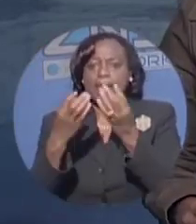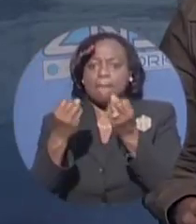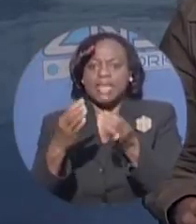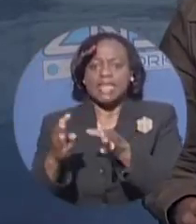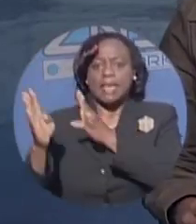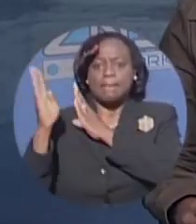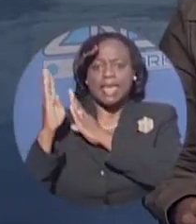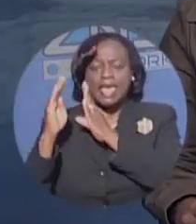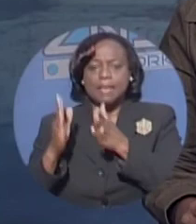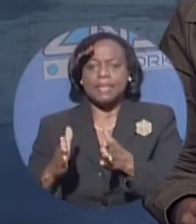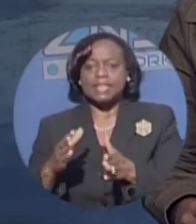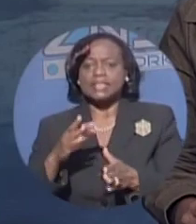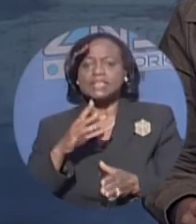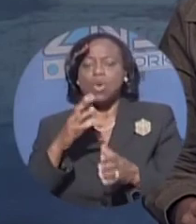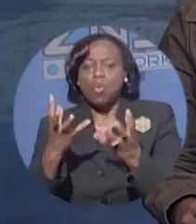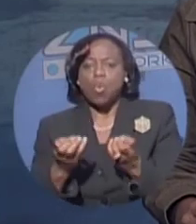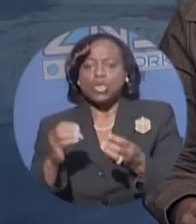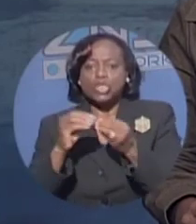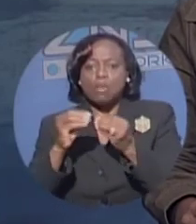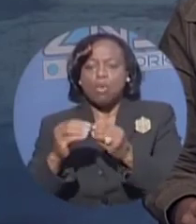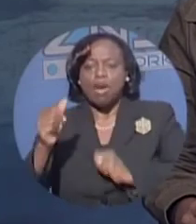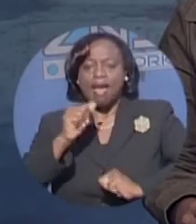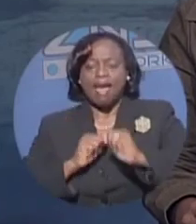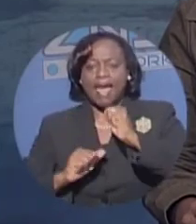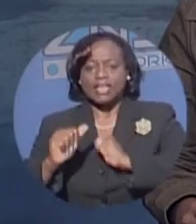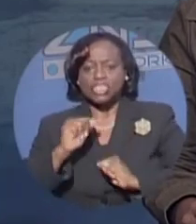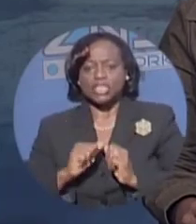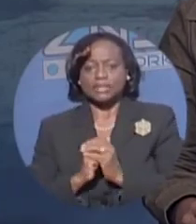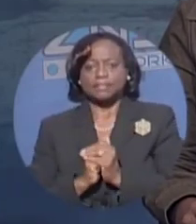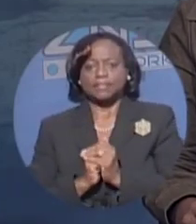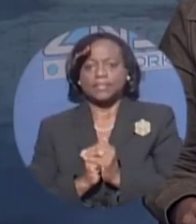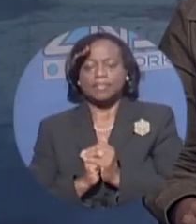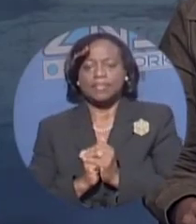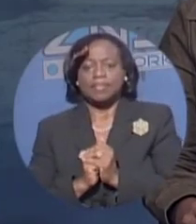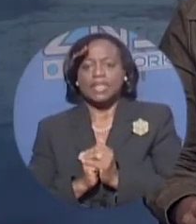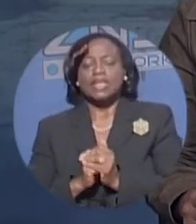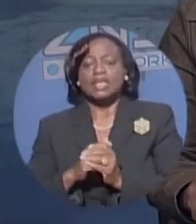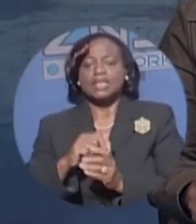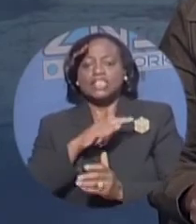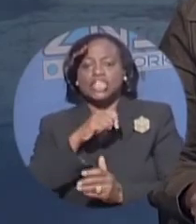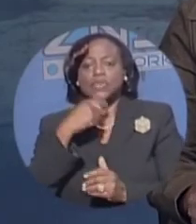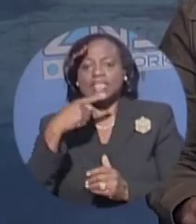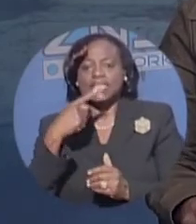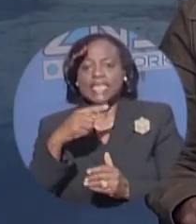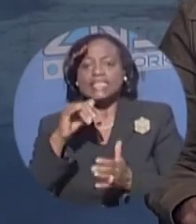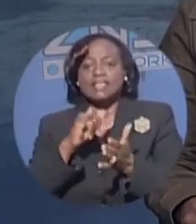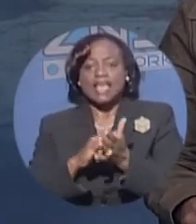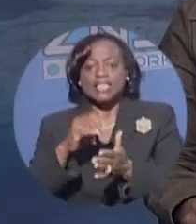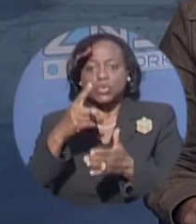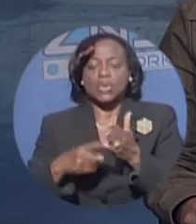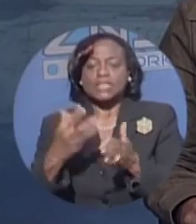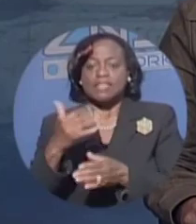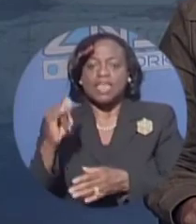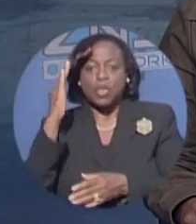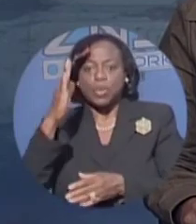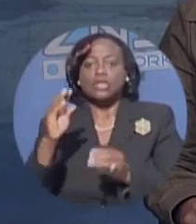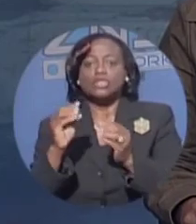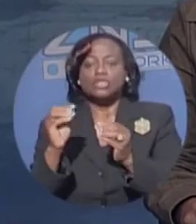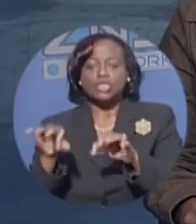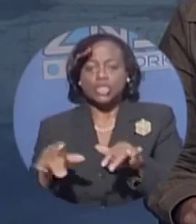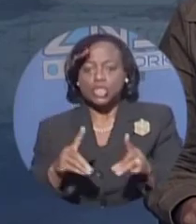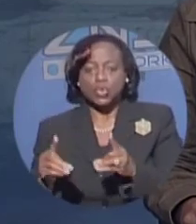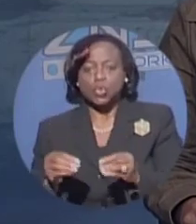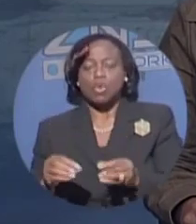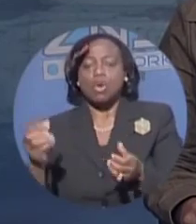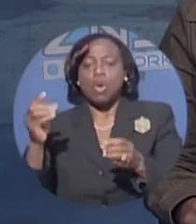for more action. And based on what they have planned for this upcoming house sitting, Turnquist says that's exactly what they'll do, more action to